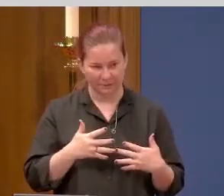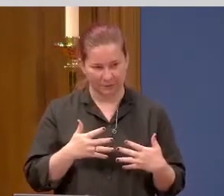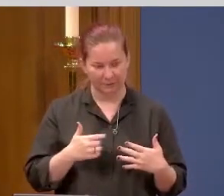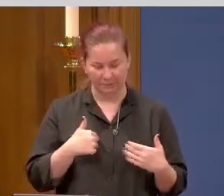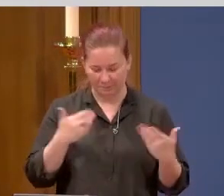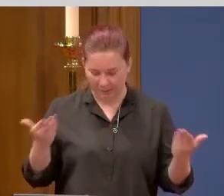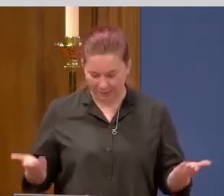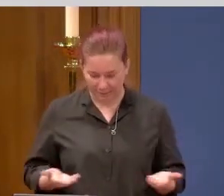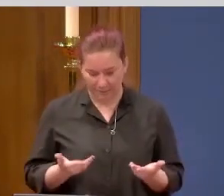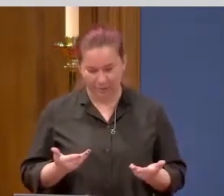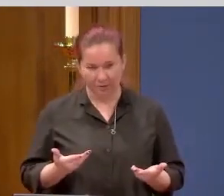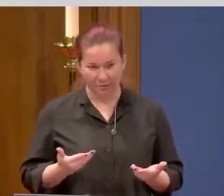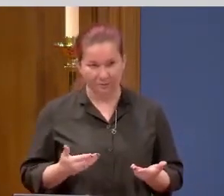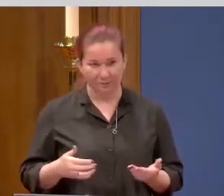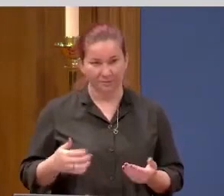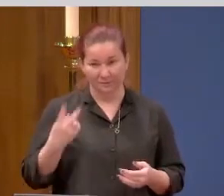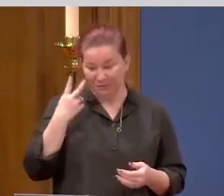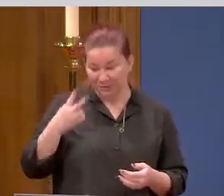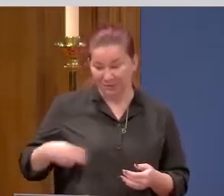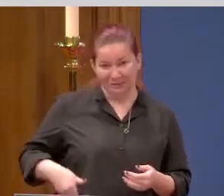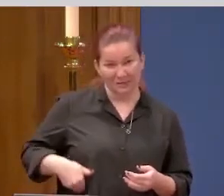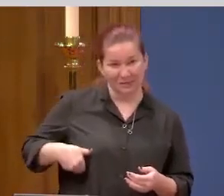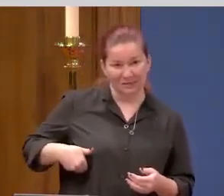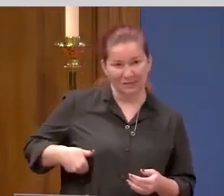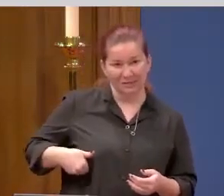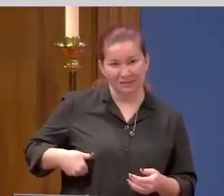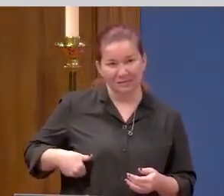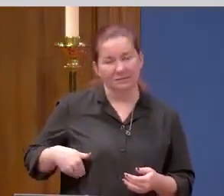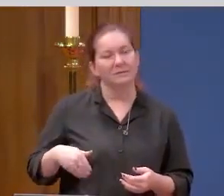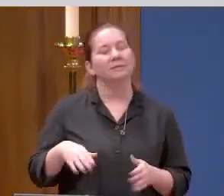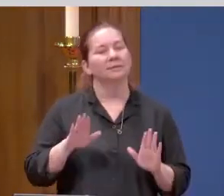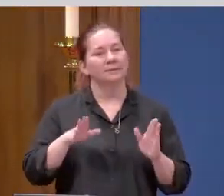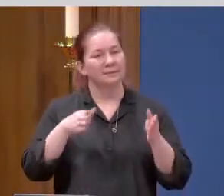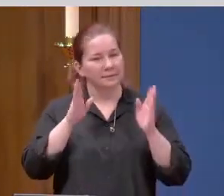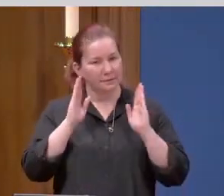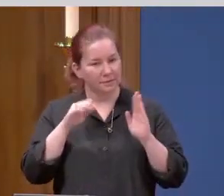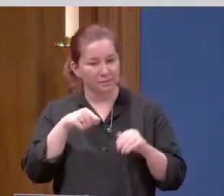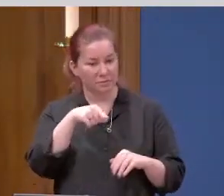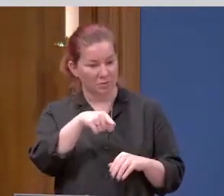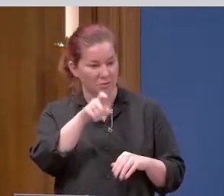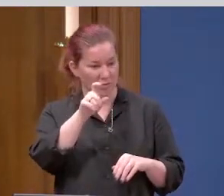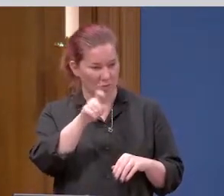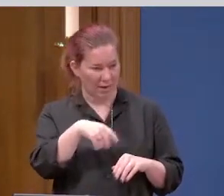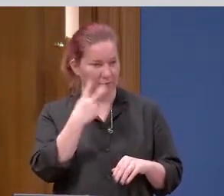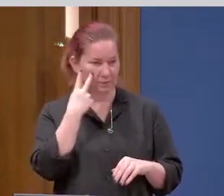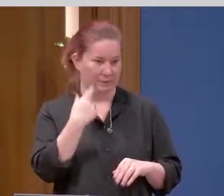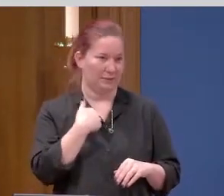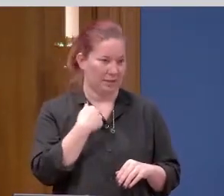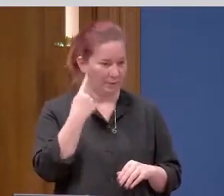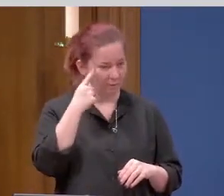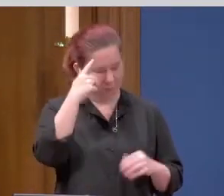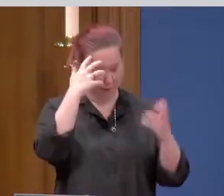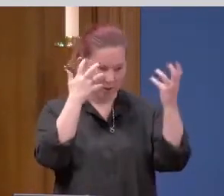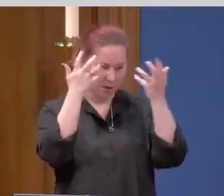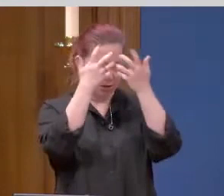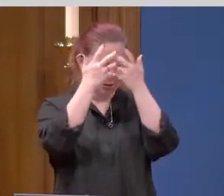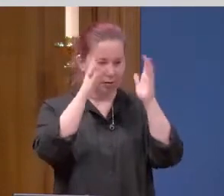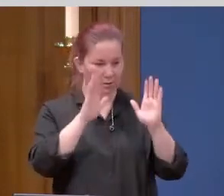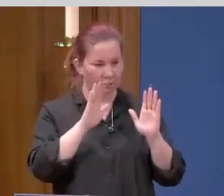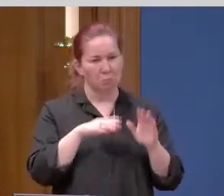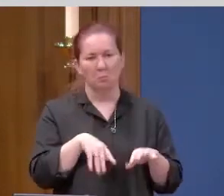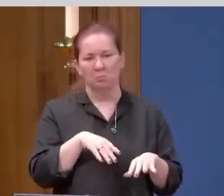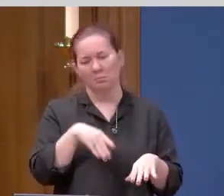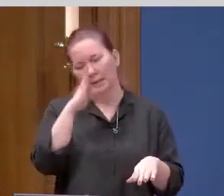I am. See my side. Listen. You had to see me to put it together. And